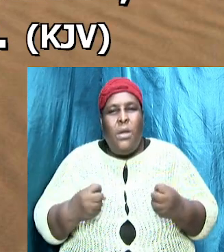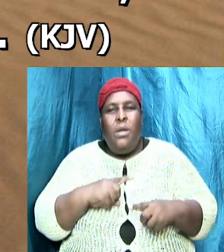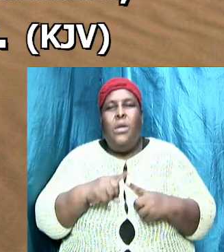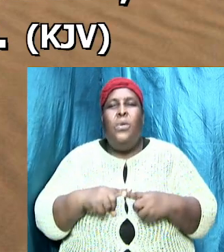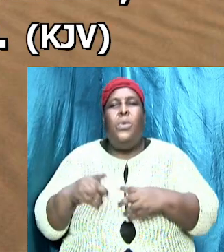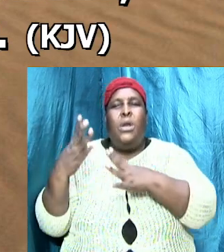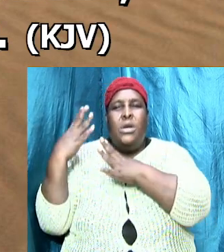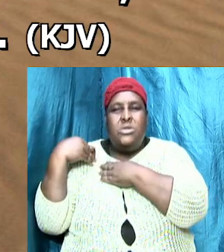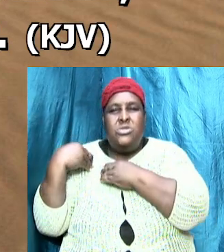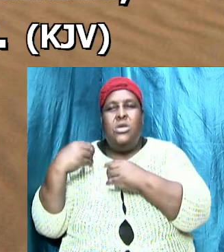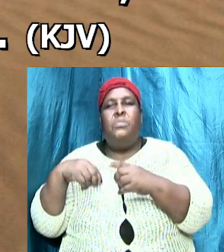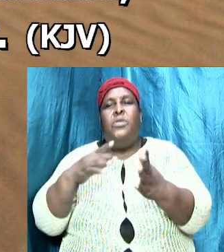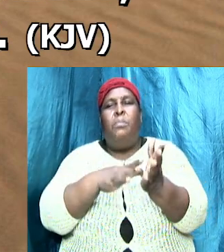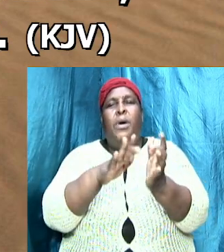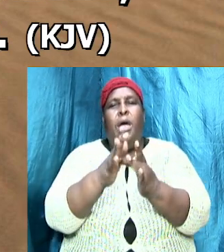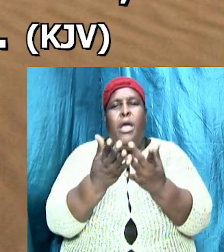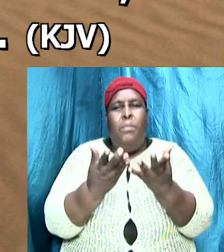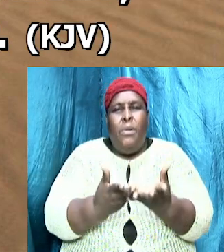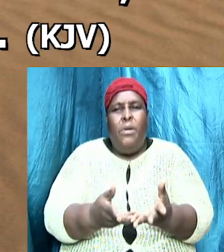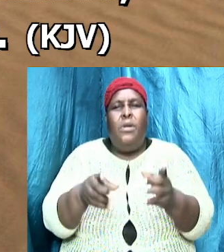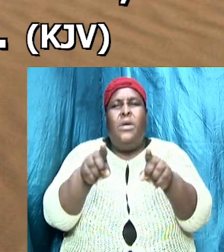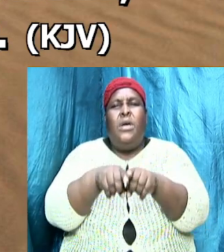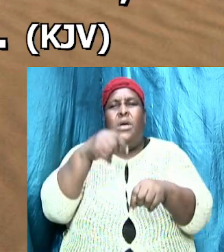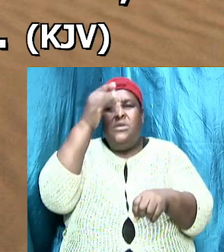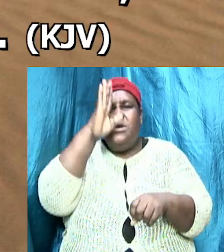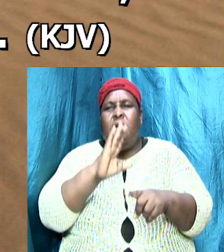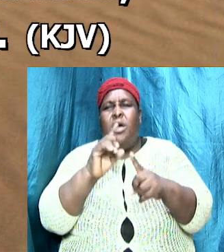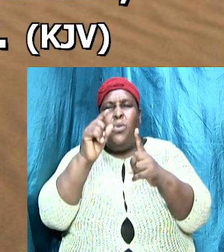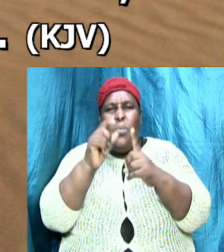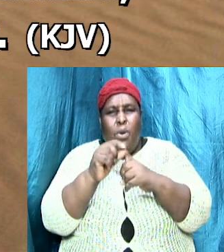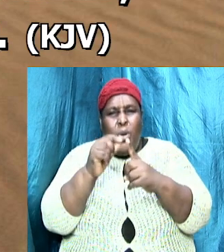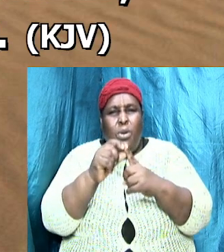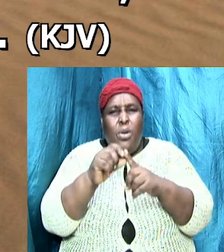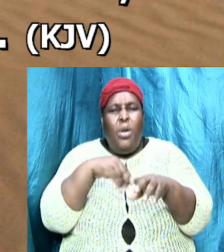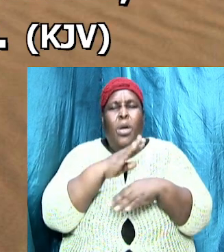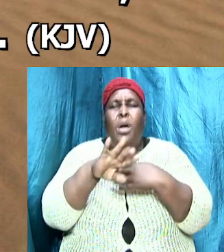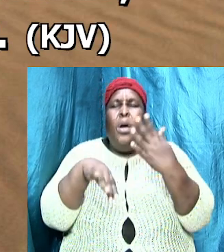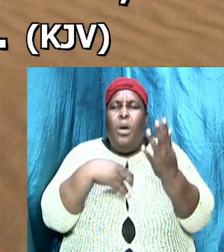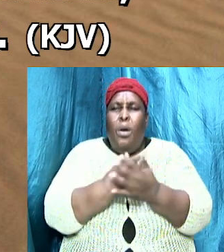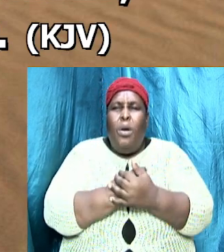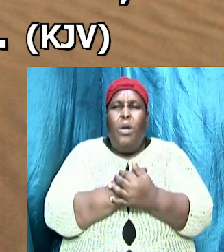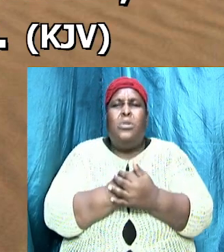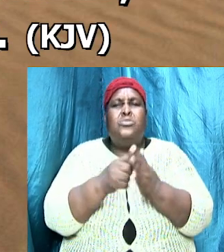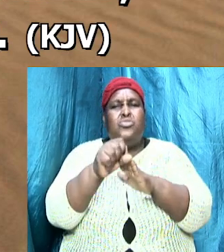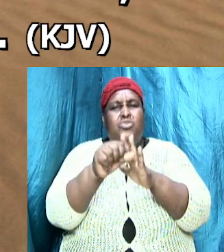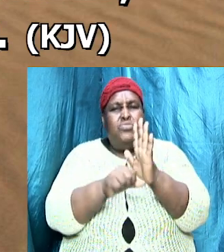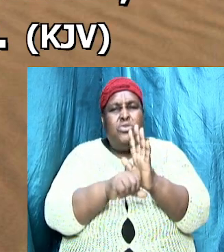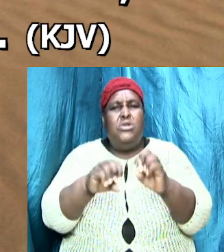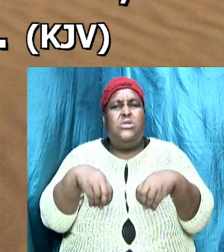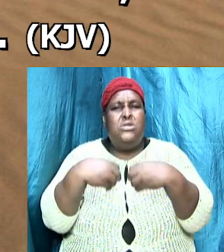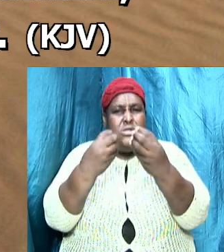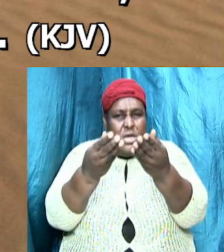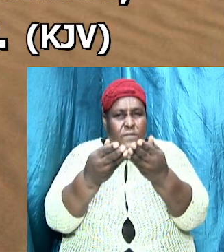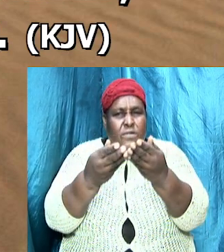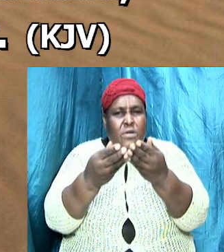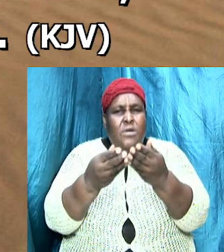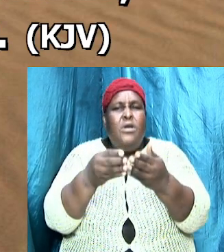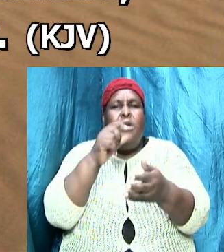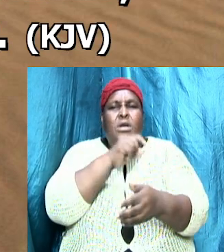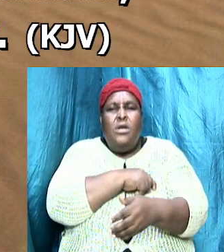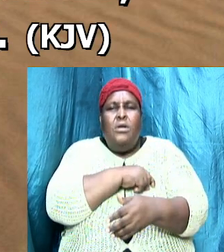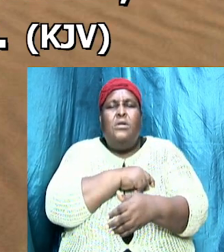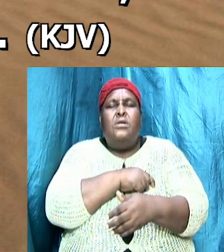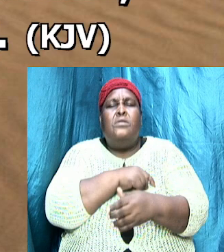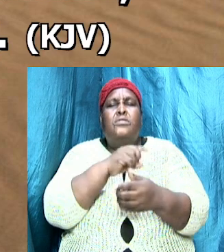God word 2 Timothy 3 16 all scripture is given by the inspiration of God and is profitable